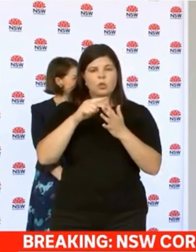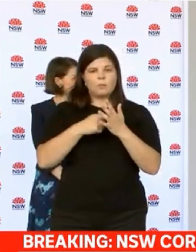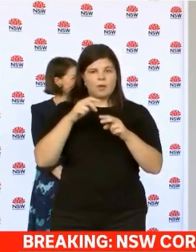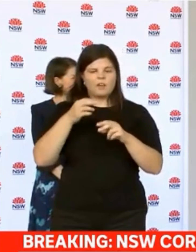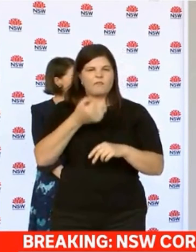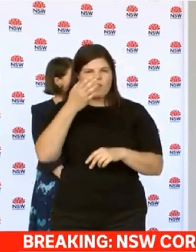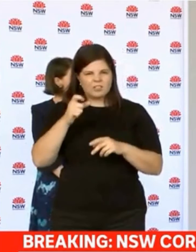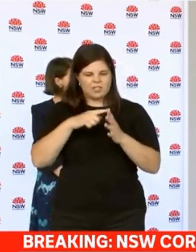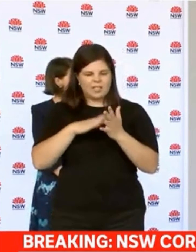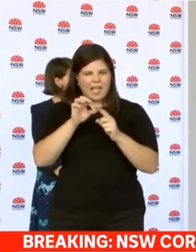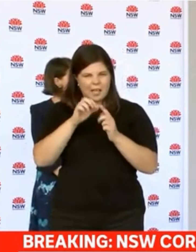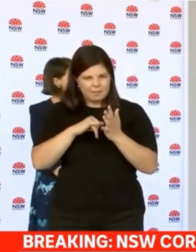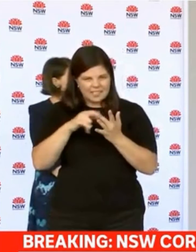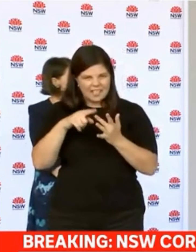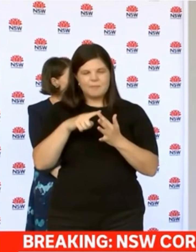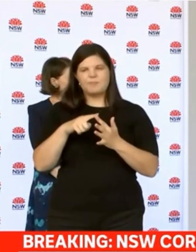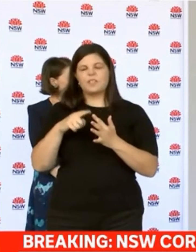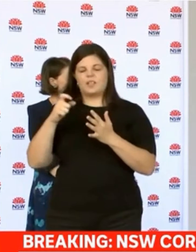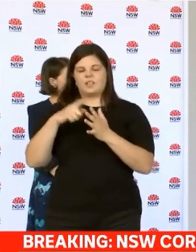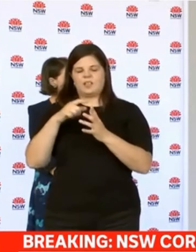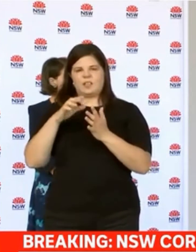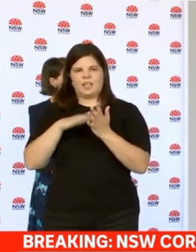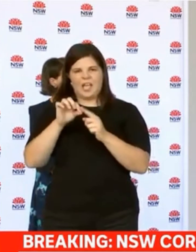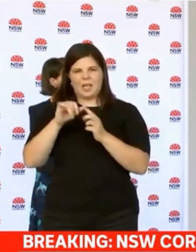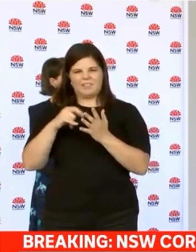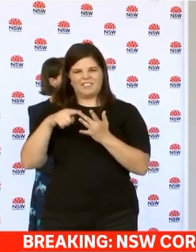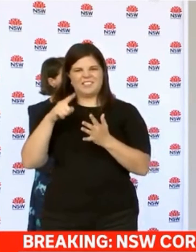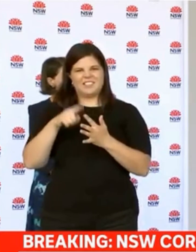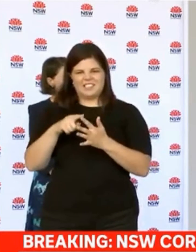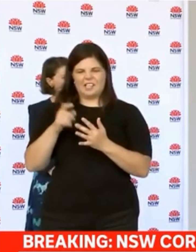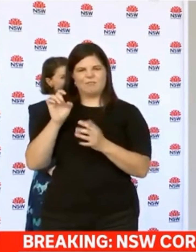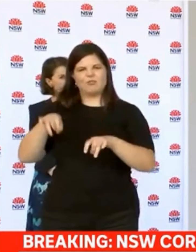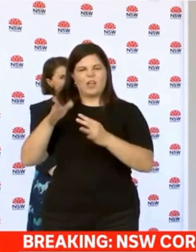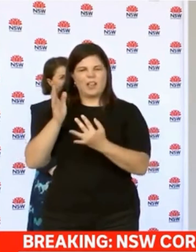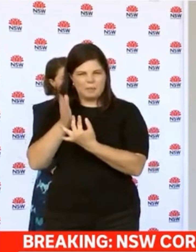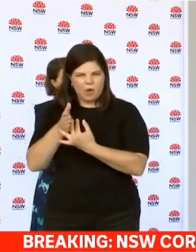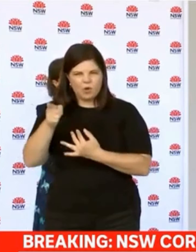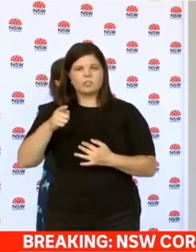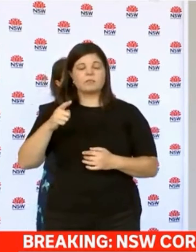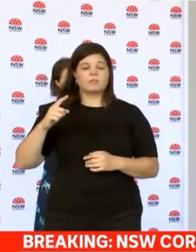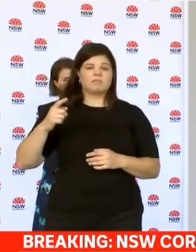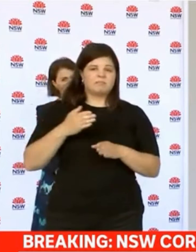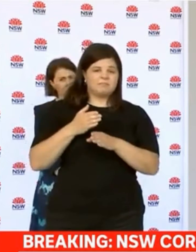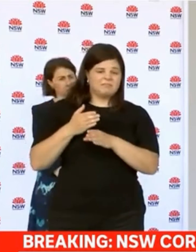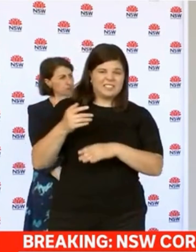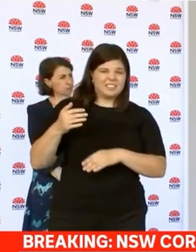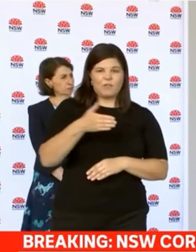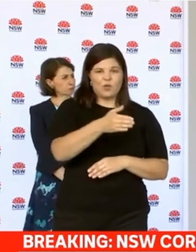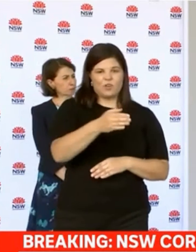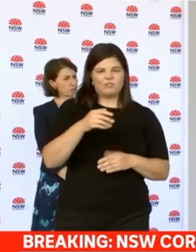Australia Post, Campsie Hills Seafood Shop and a number of venues at Warrior Wood including Coles,